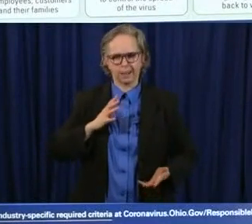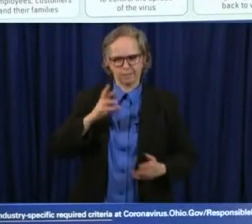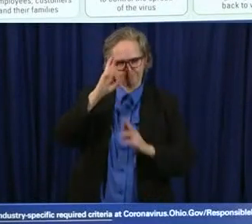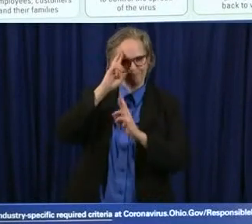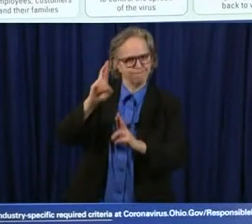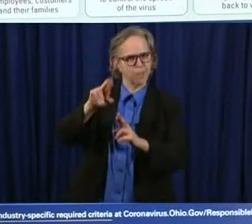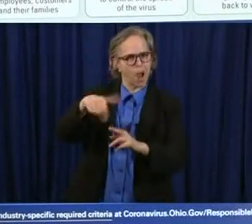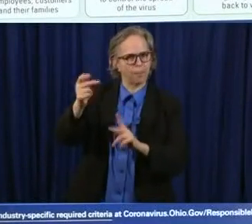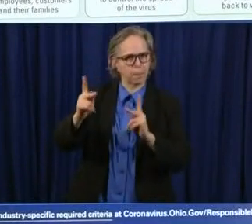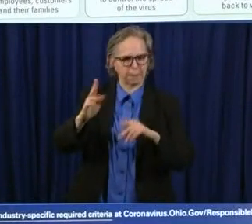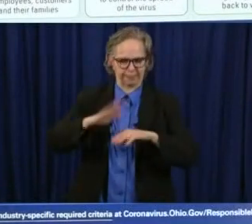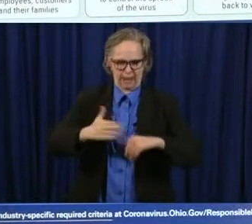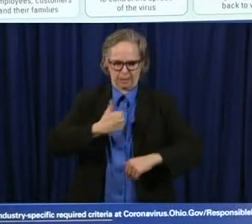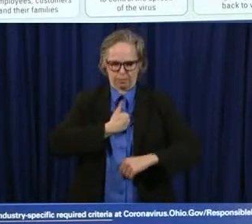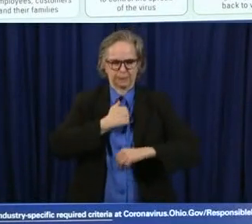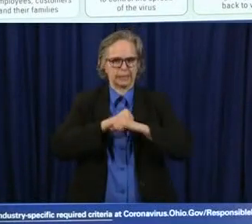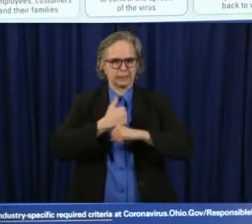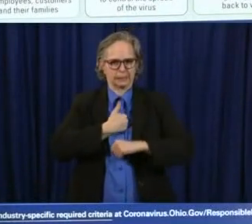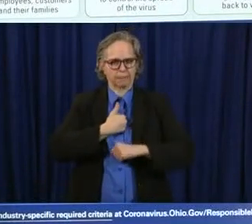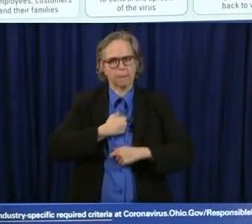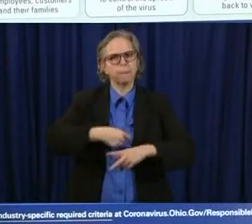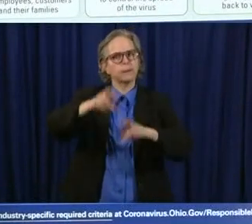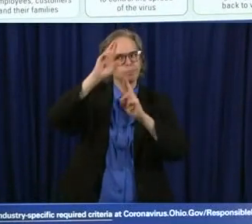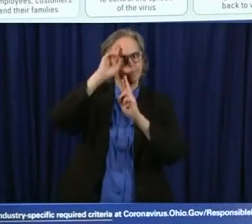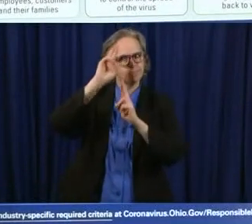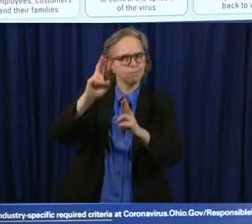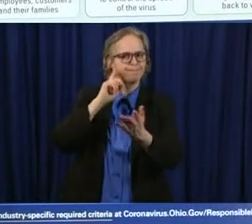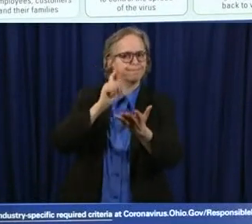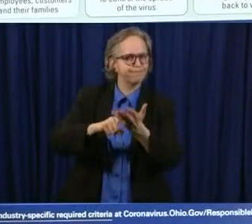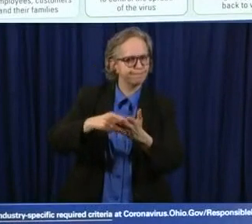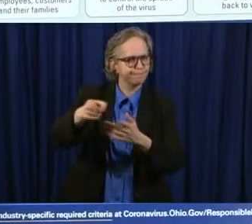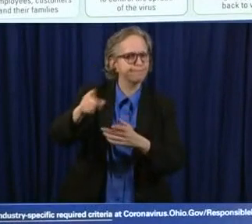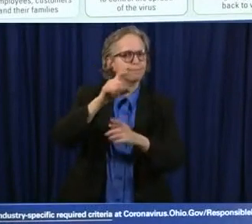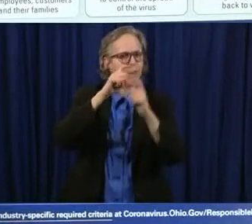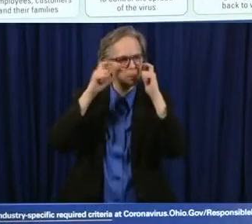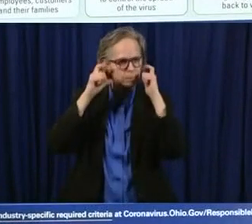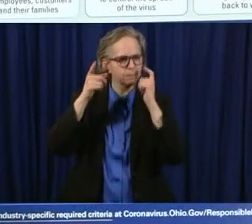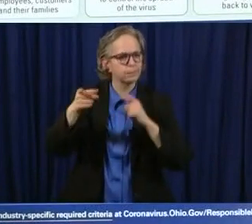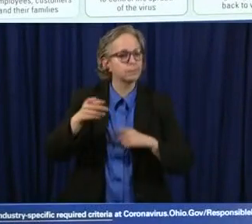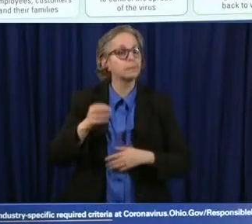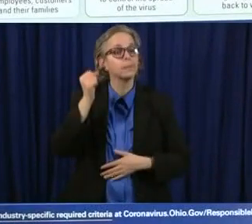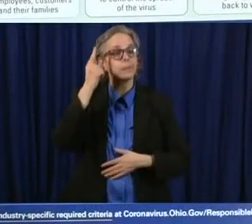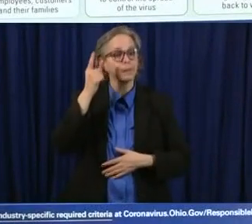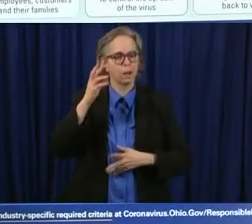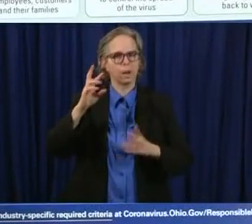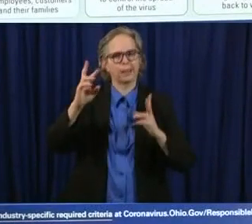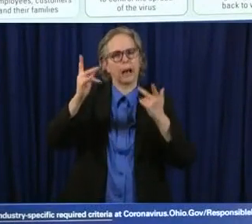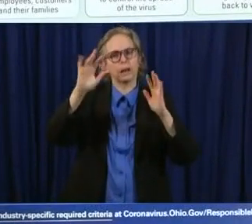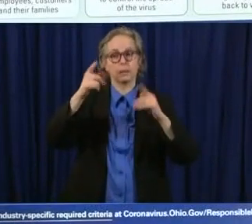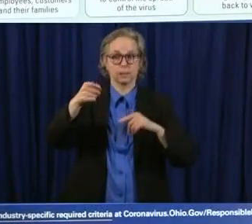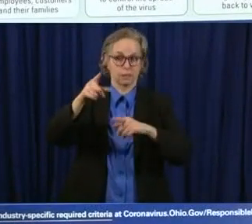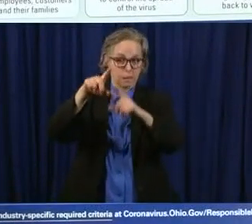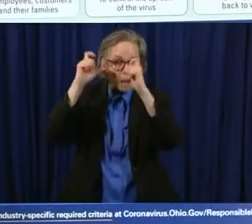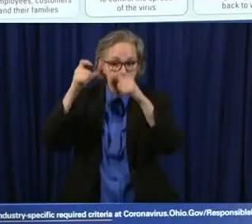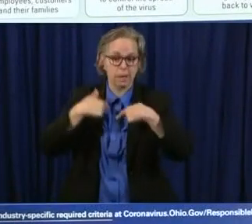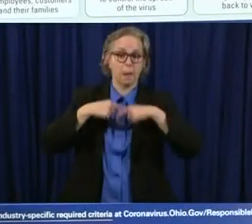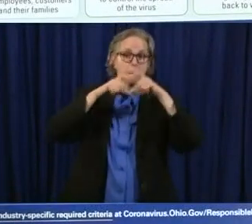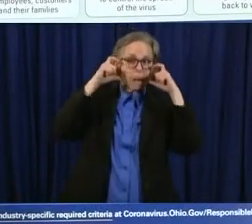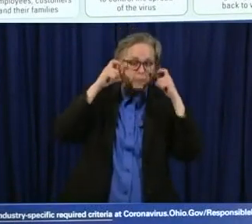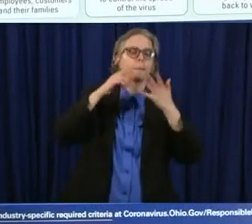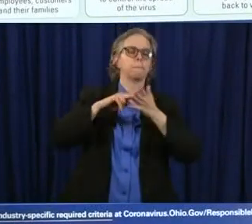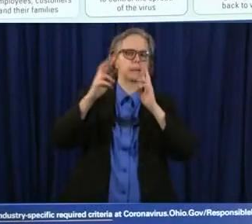protection for you and it's a mutual courtesy and i think people will will start to understand that and again it's